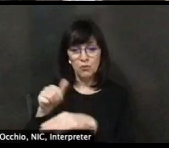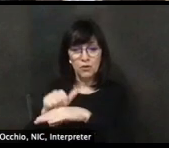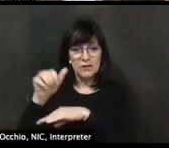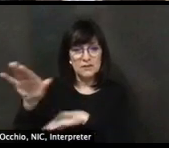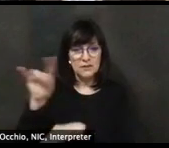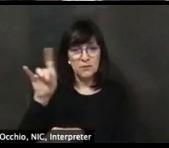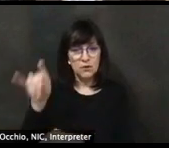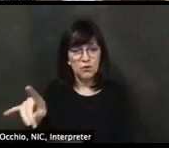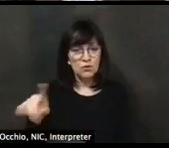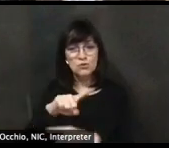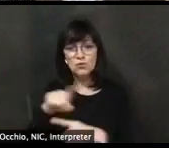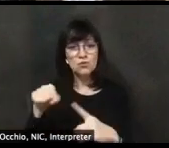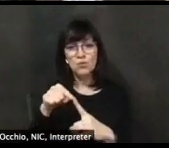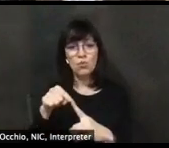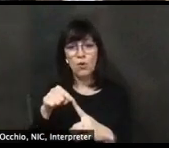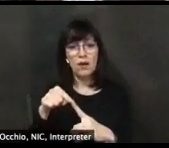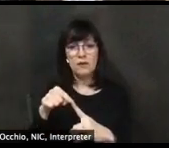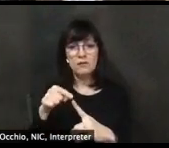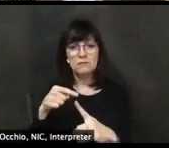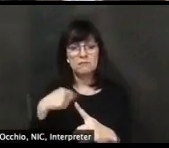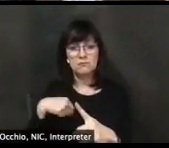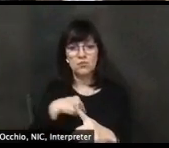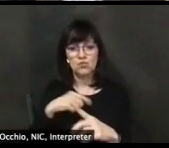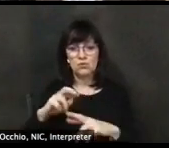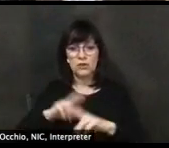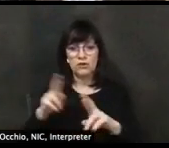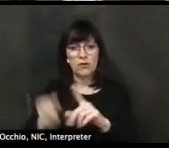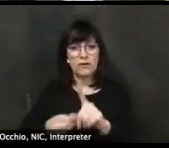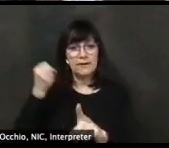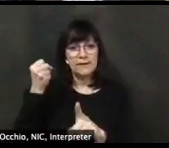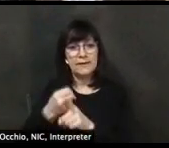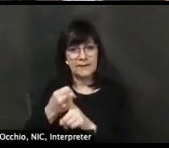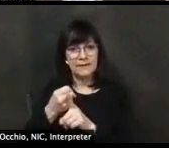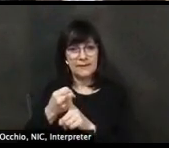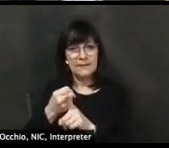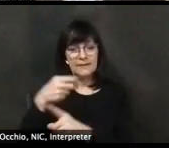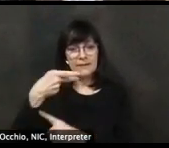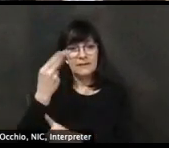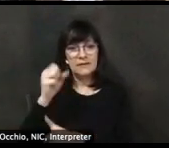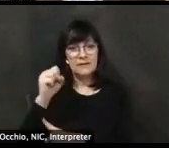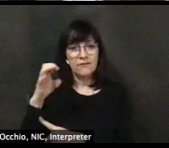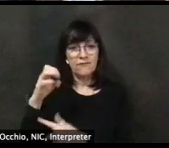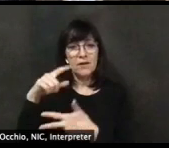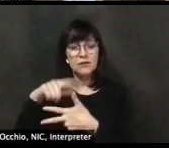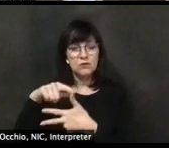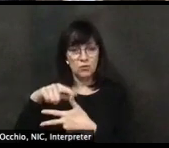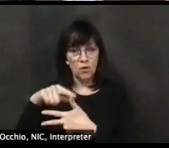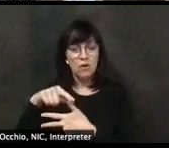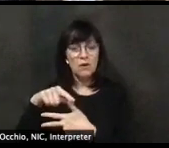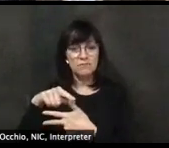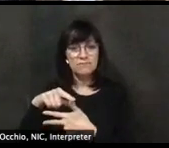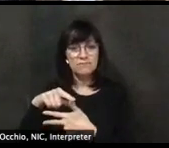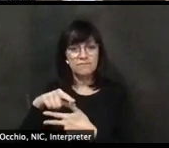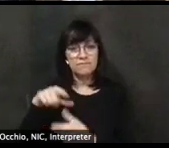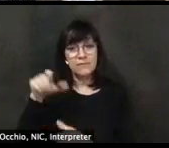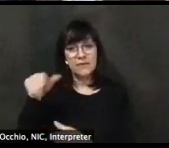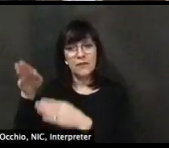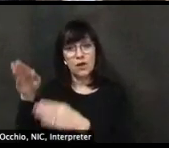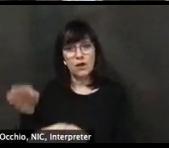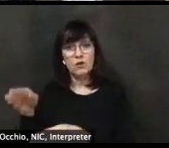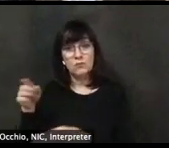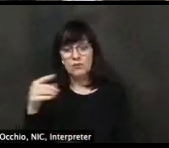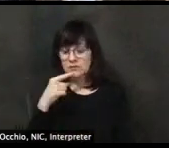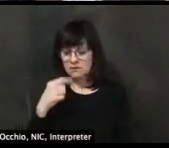we looking at hitting phase one? Ted said, Ted believes we need to reopen the state. As a small business owner,